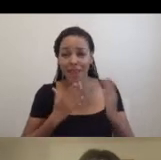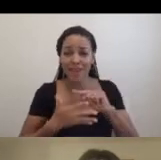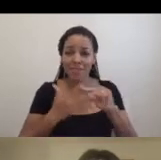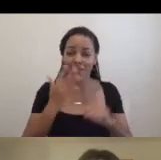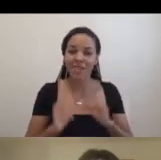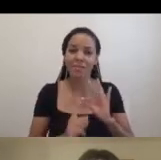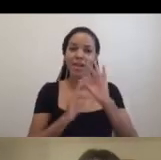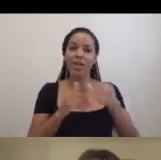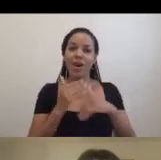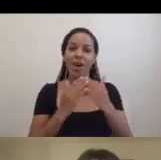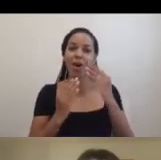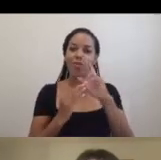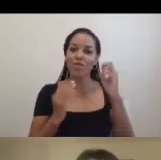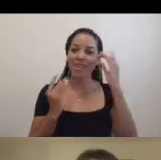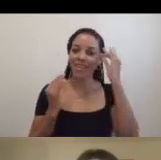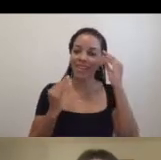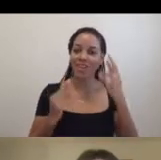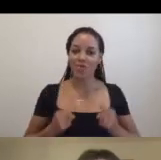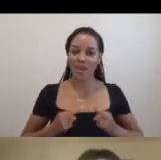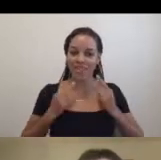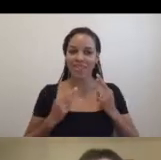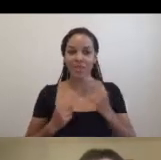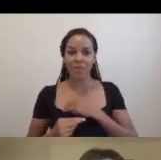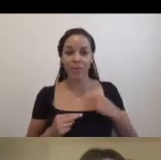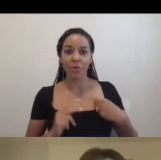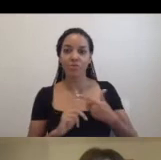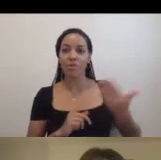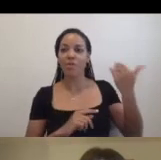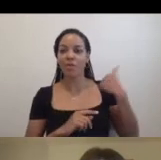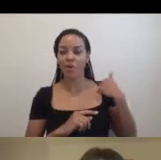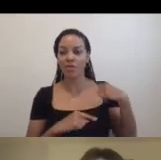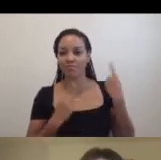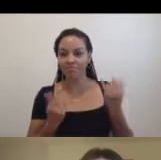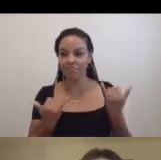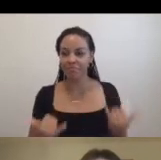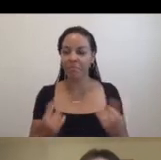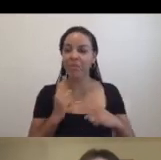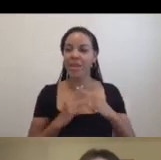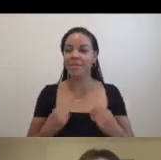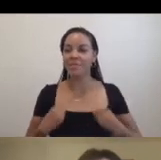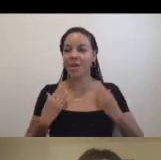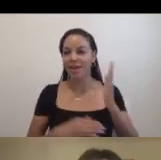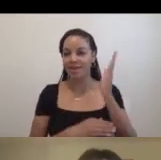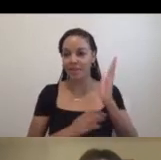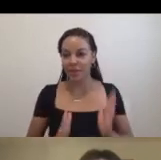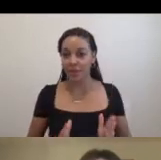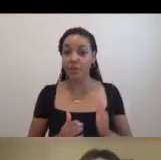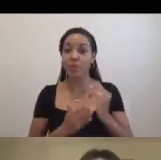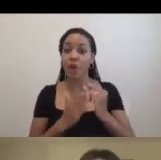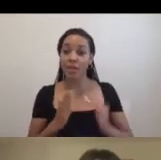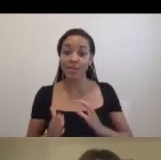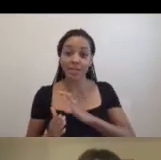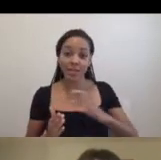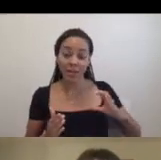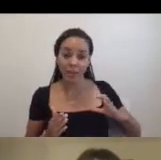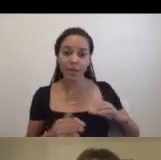Rethinking Residencies members, present and past, and our inspiring speakers. The Artistic Committee, Nova